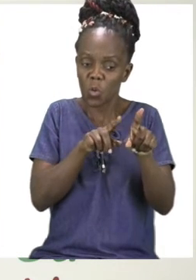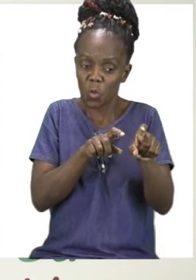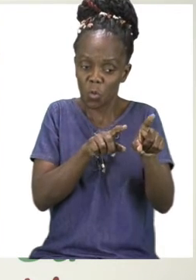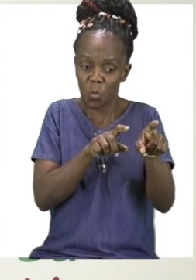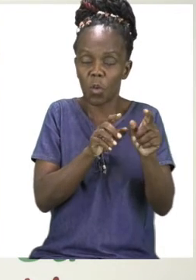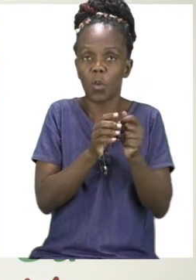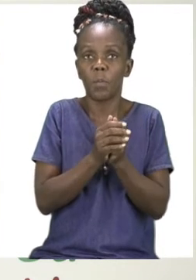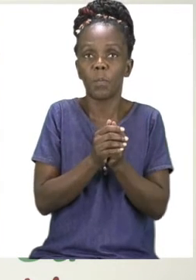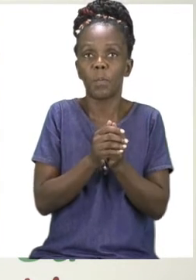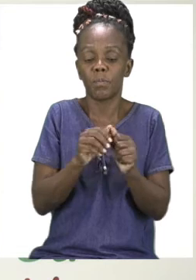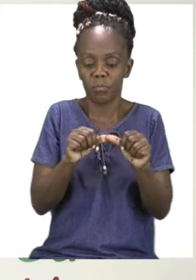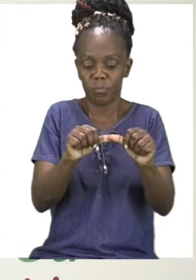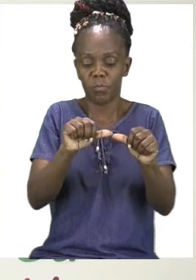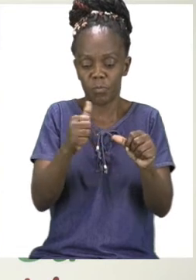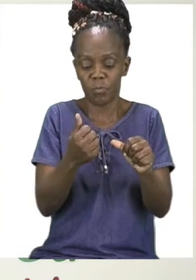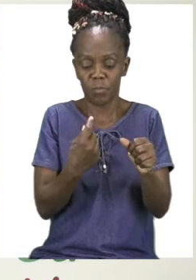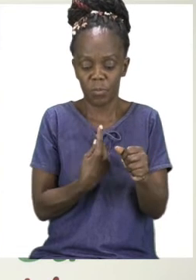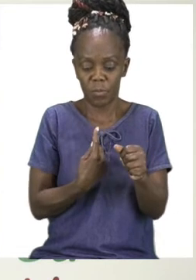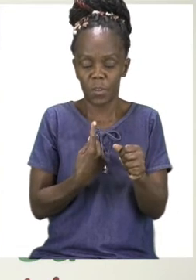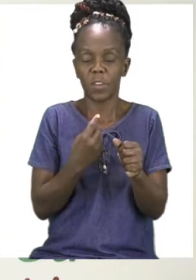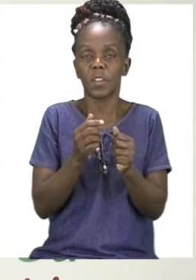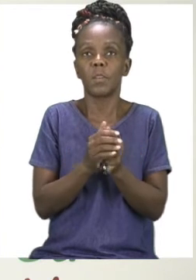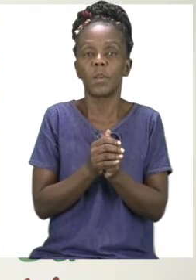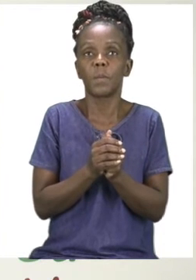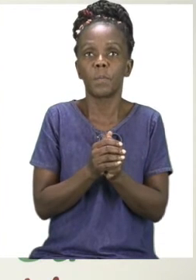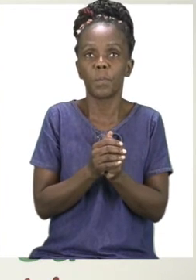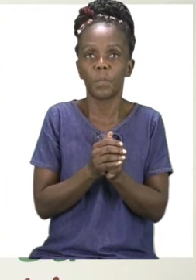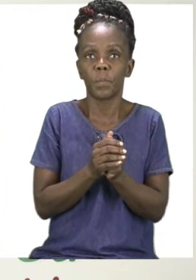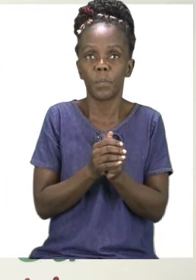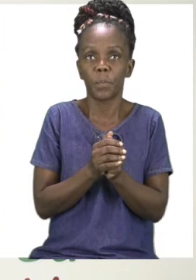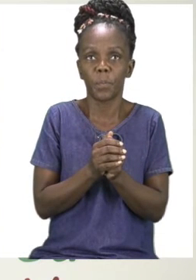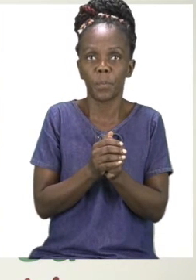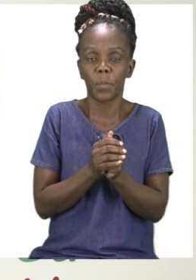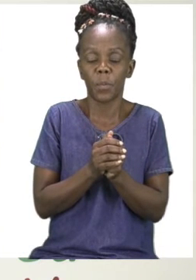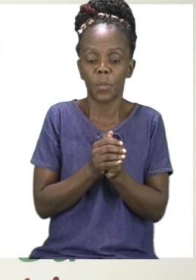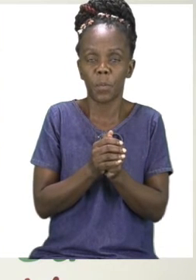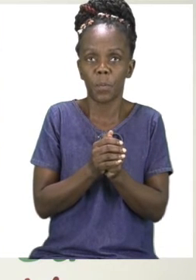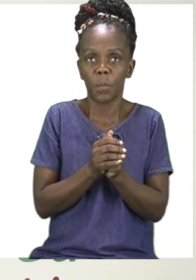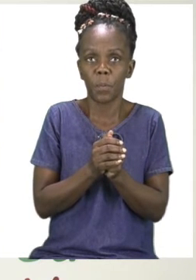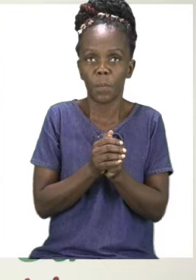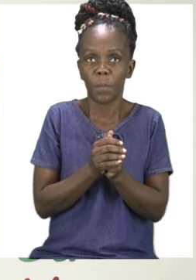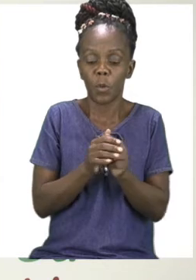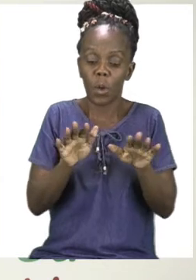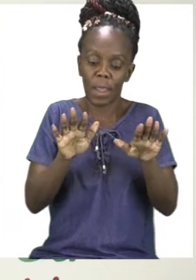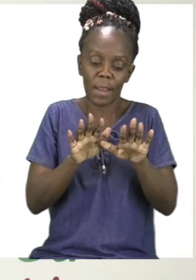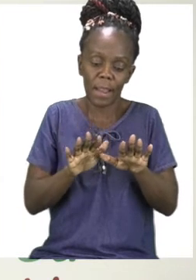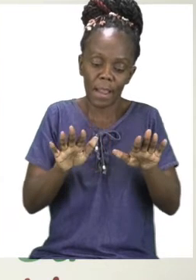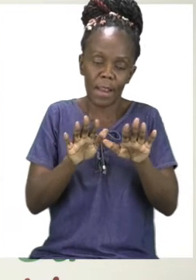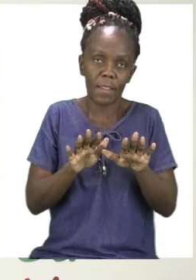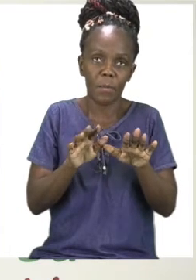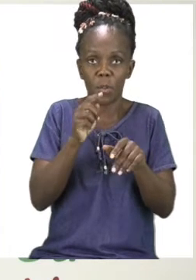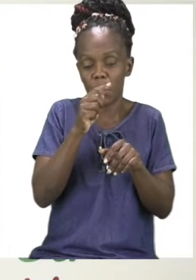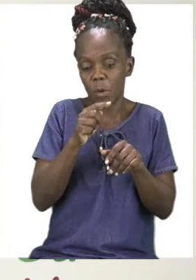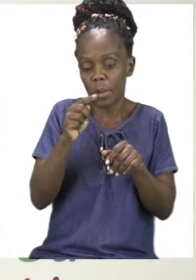yourselves. Then when you are done drawing the pattern, you can color them the correct colors. Our circle